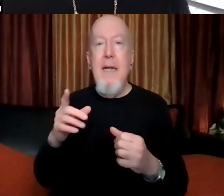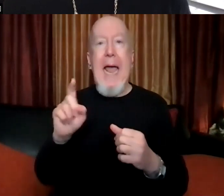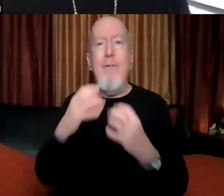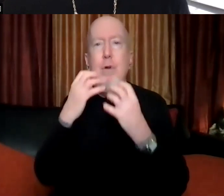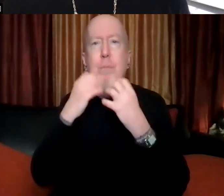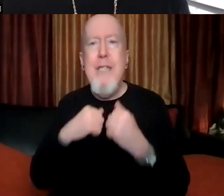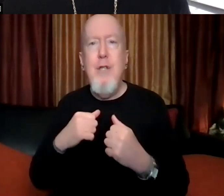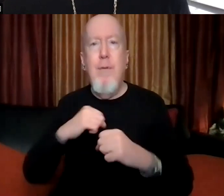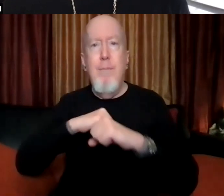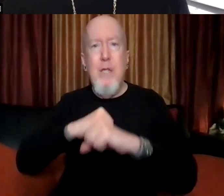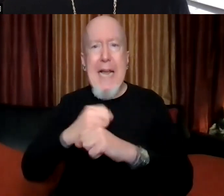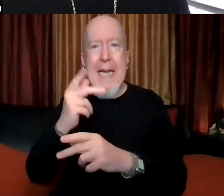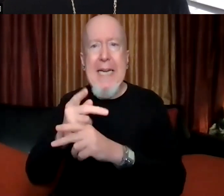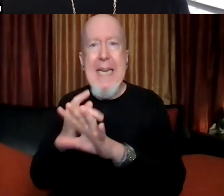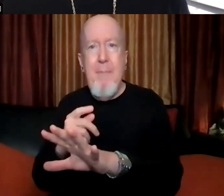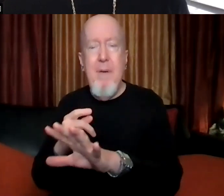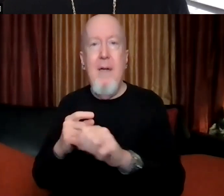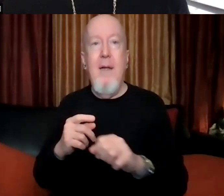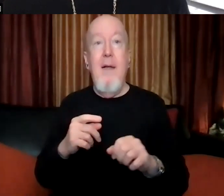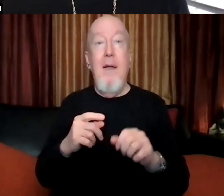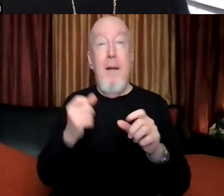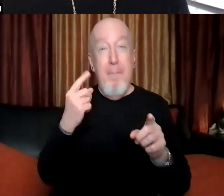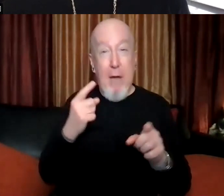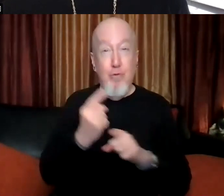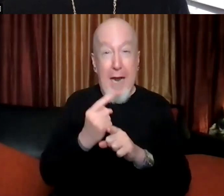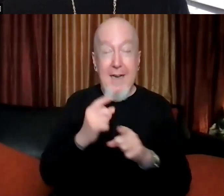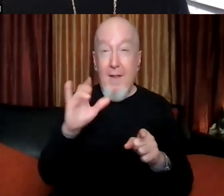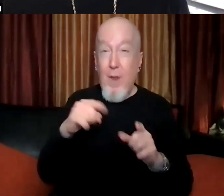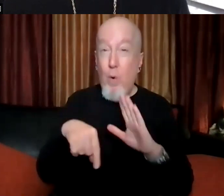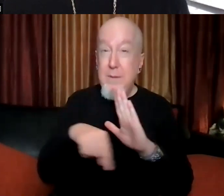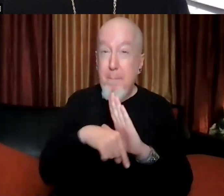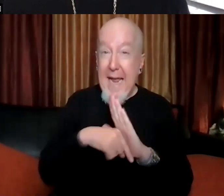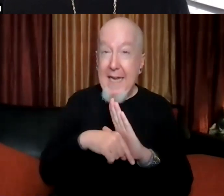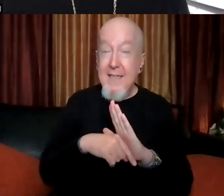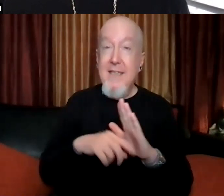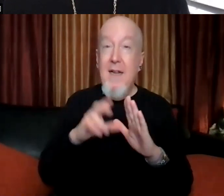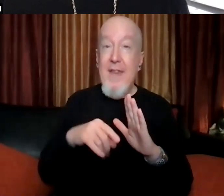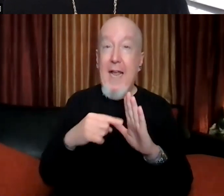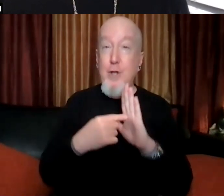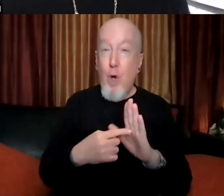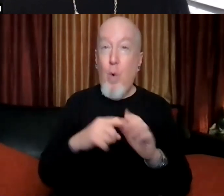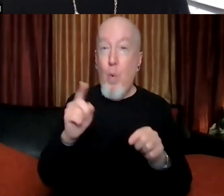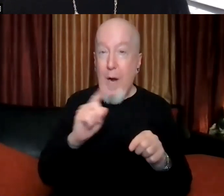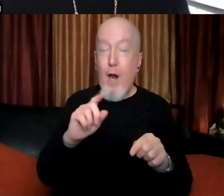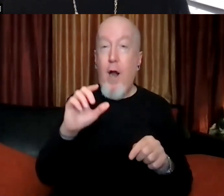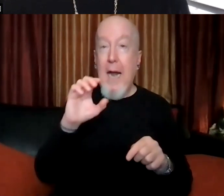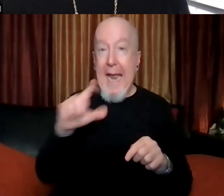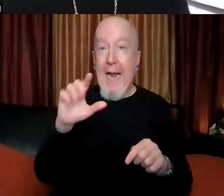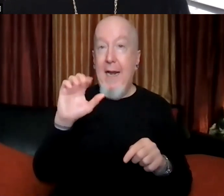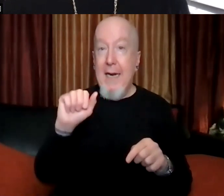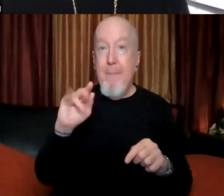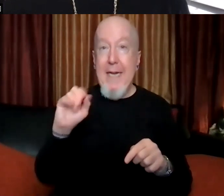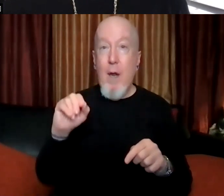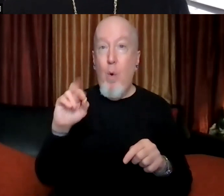to me. But as far as I, I know the erection of those, um, the bells marking the Camino Real was one of those early 20th